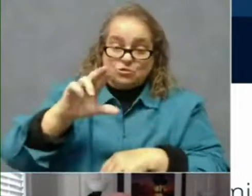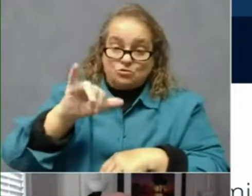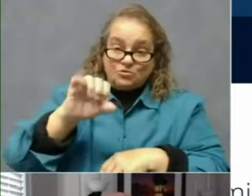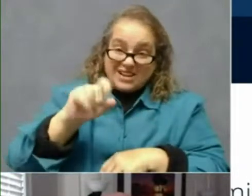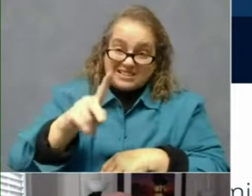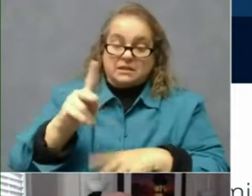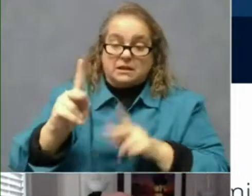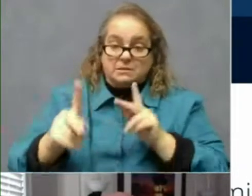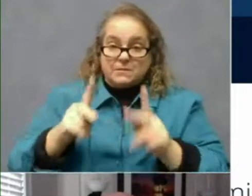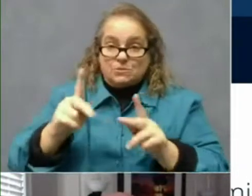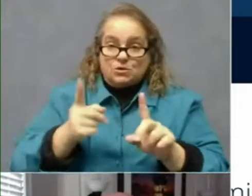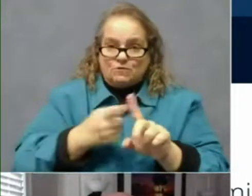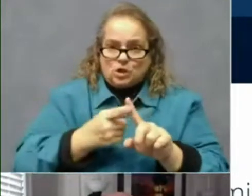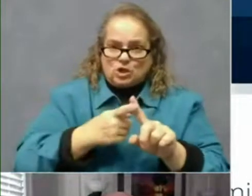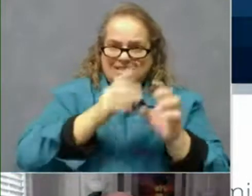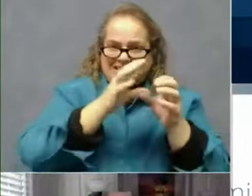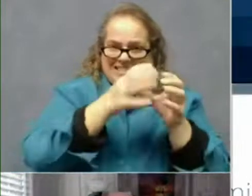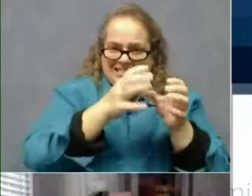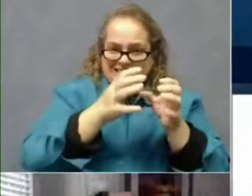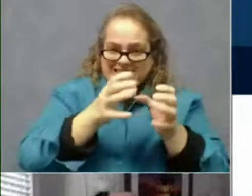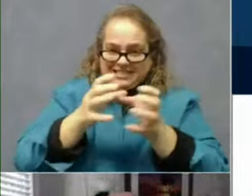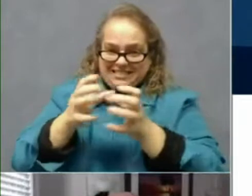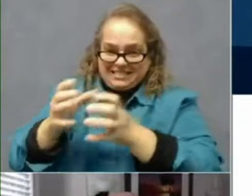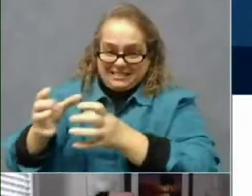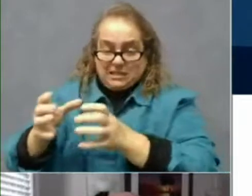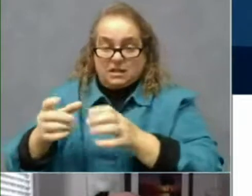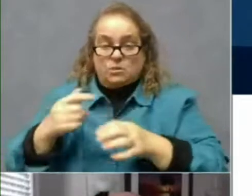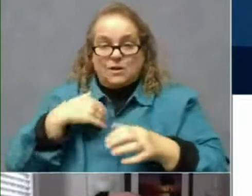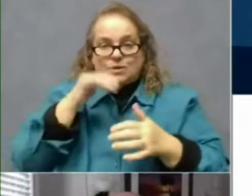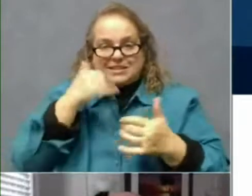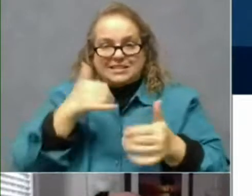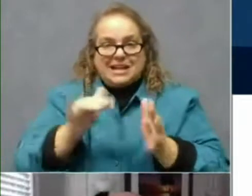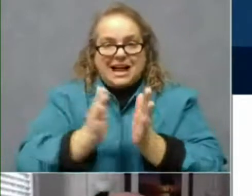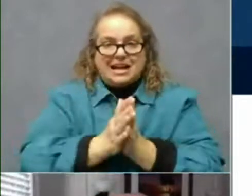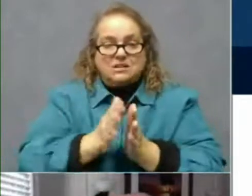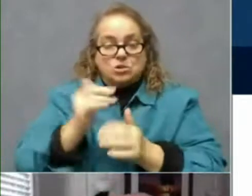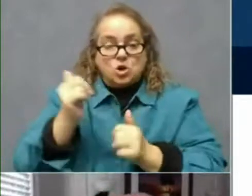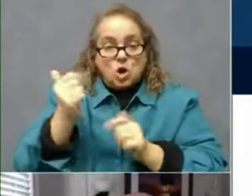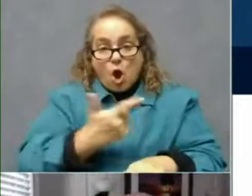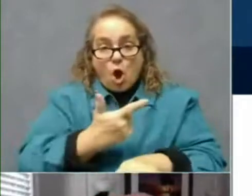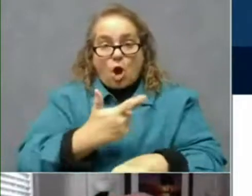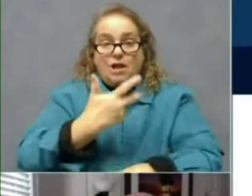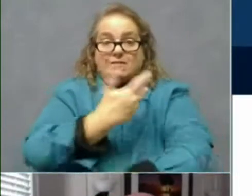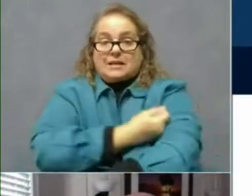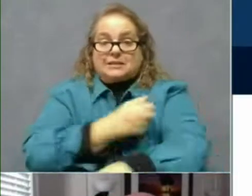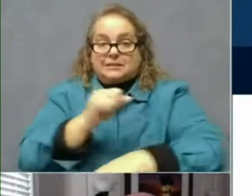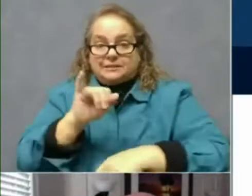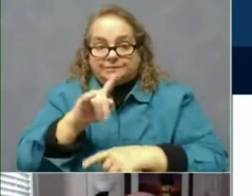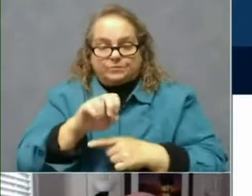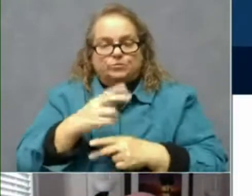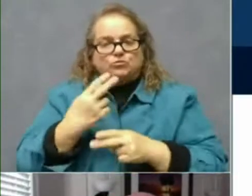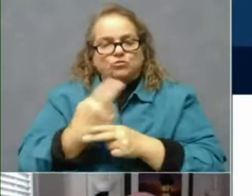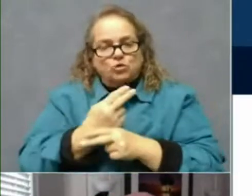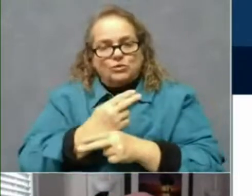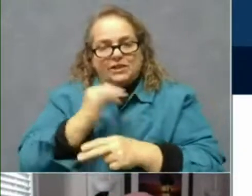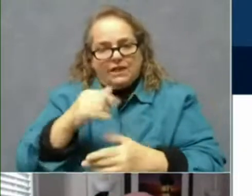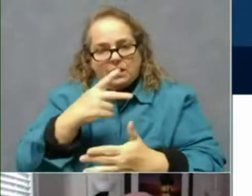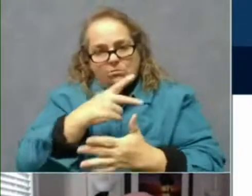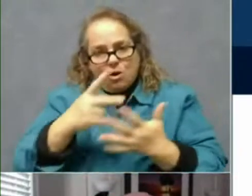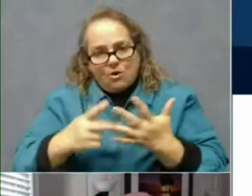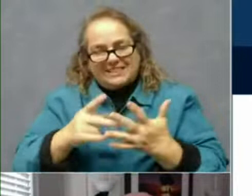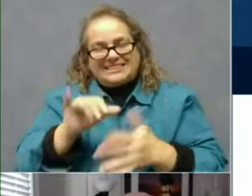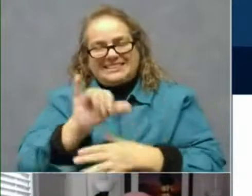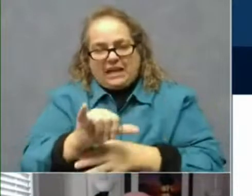we're still going to ask every vaccination site to use the priorities and stick with that. But